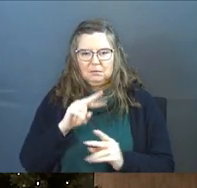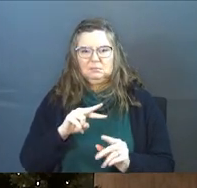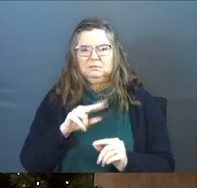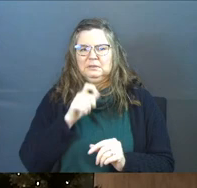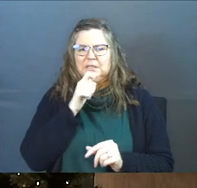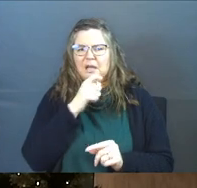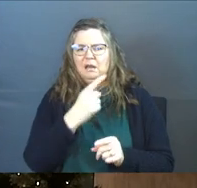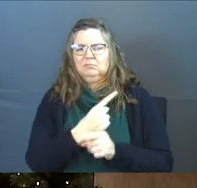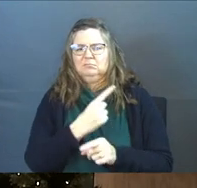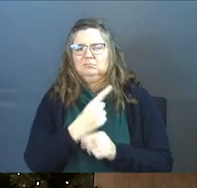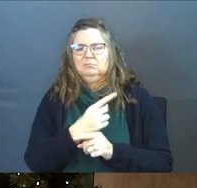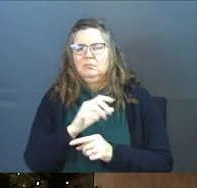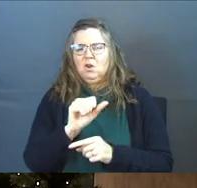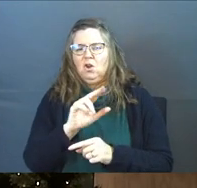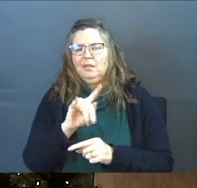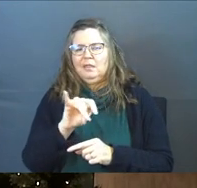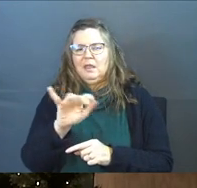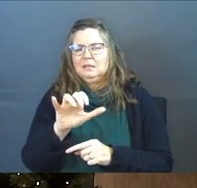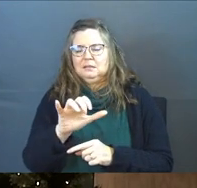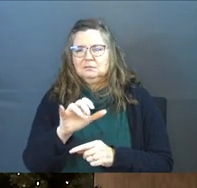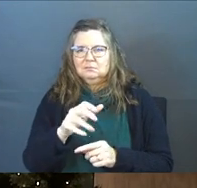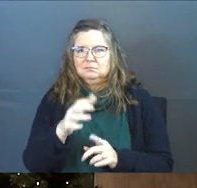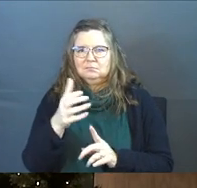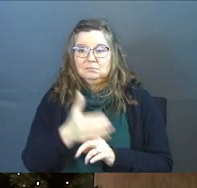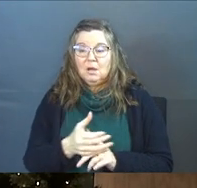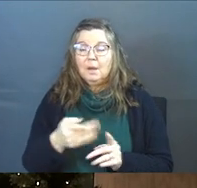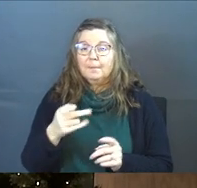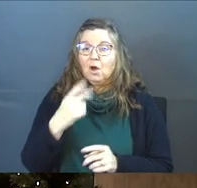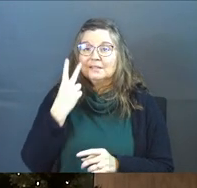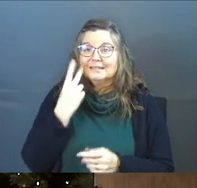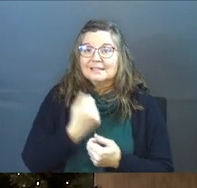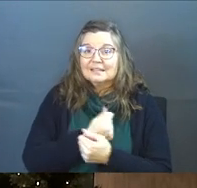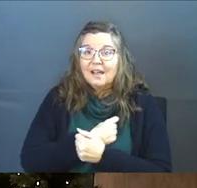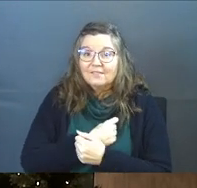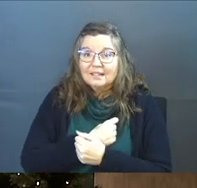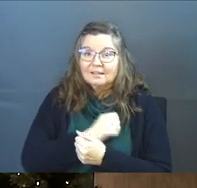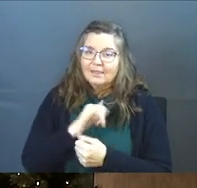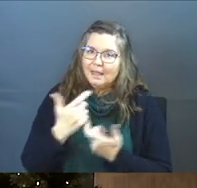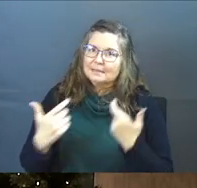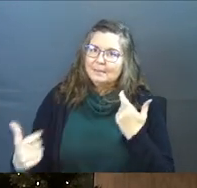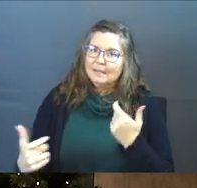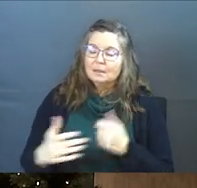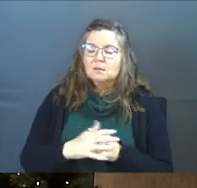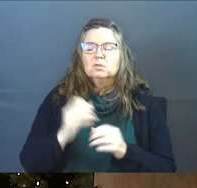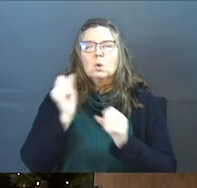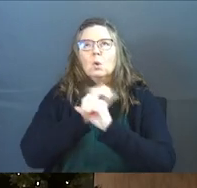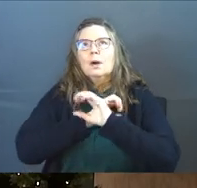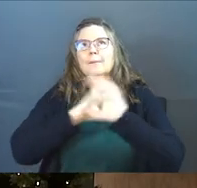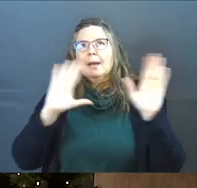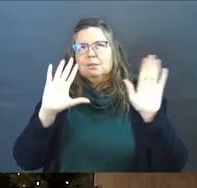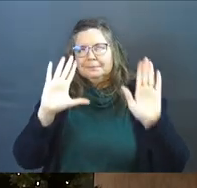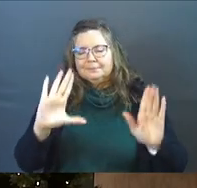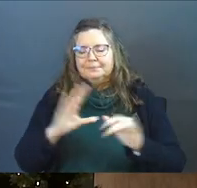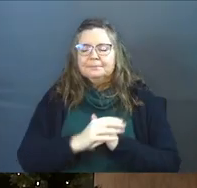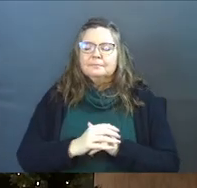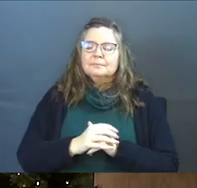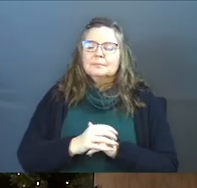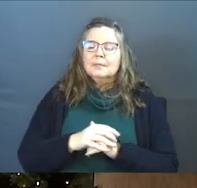would see that as inauthentic. Paul sees it as loving. That's big. So imagine it this way.